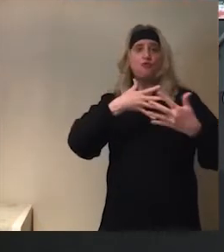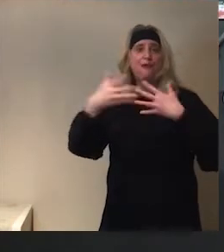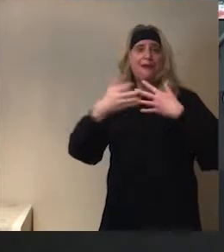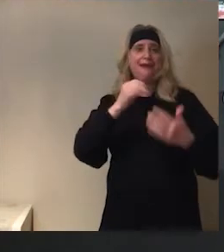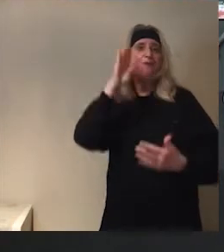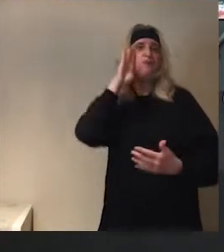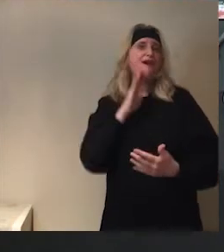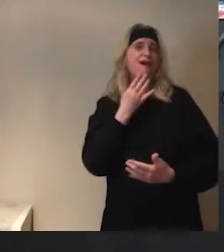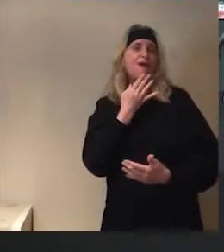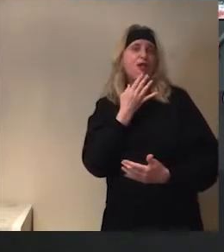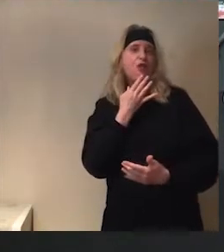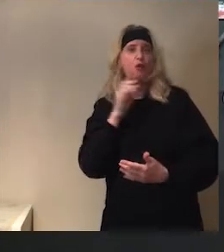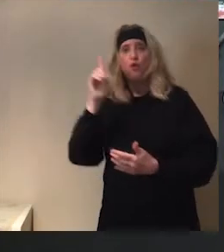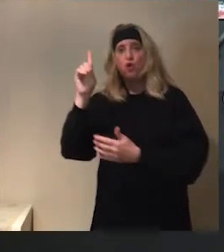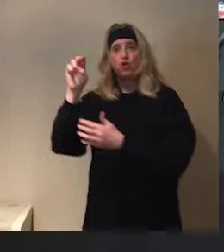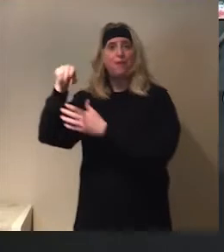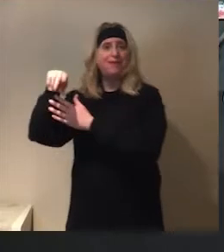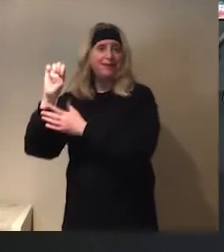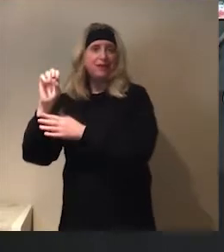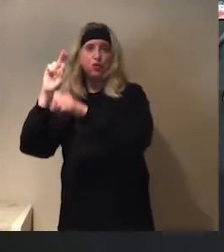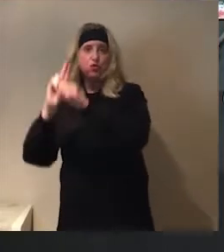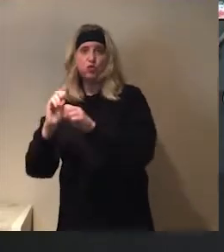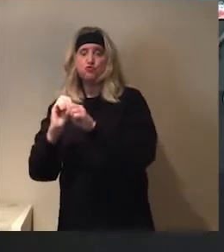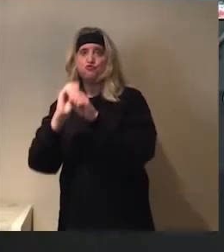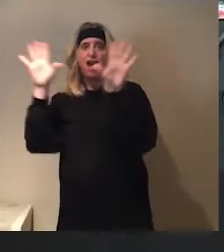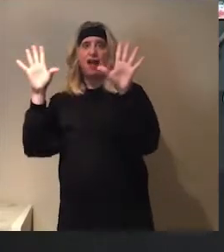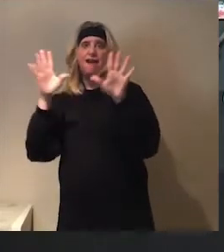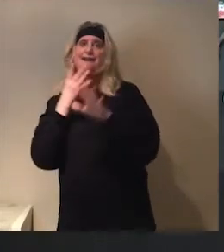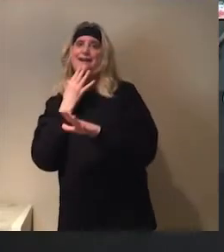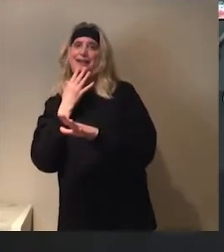brown. And Dominique is using brighter colors.